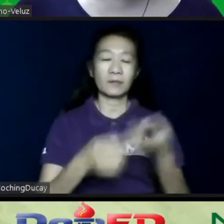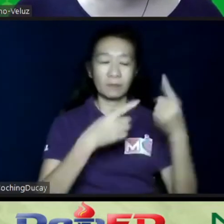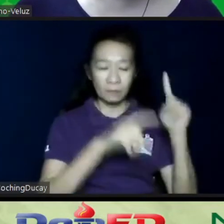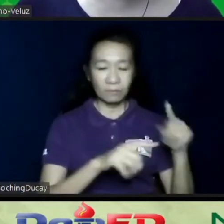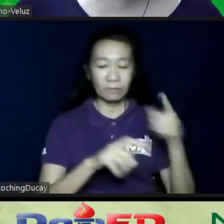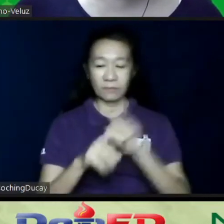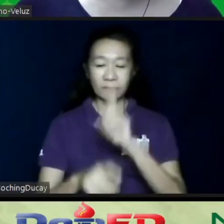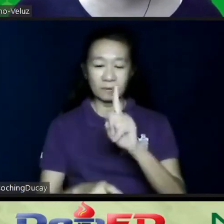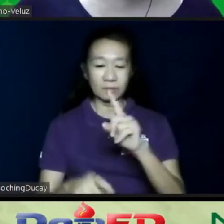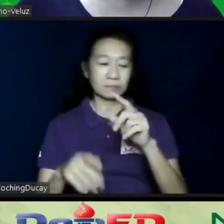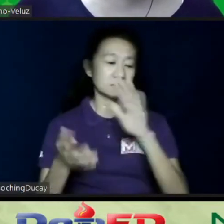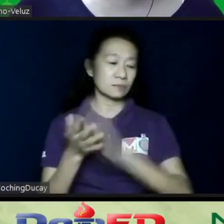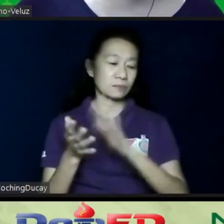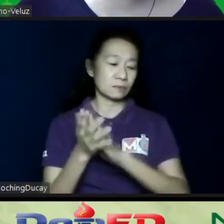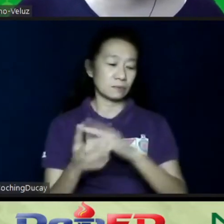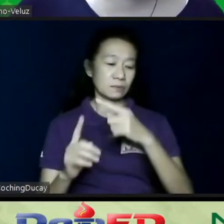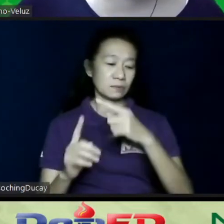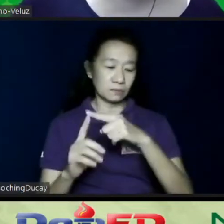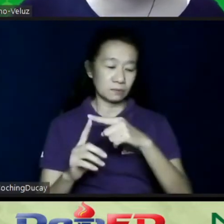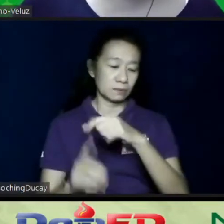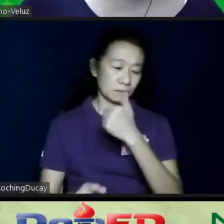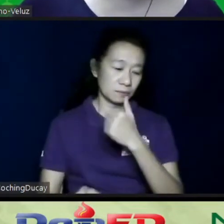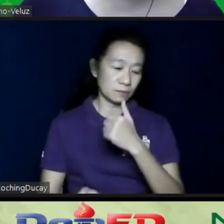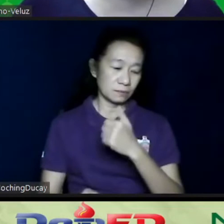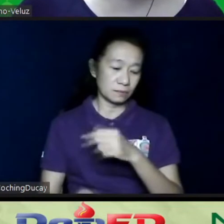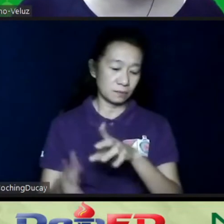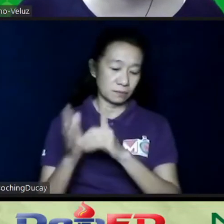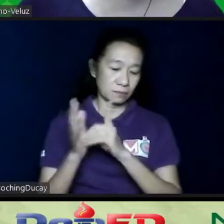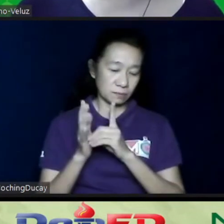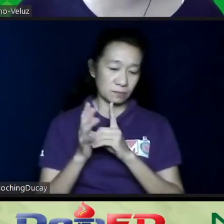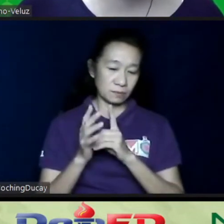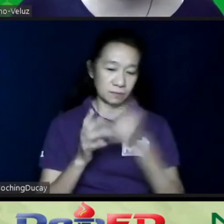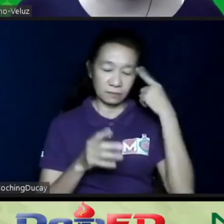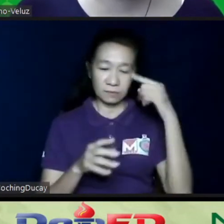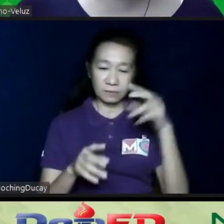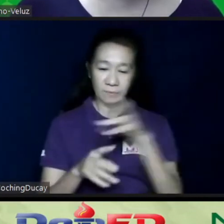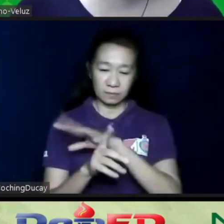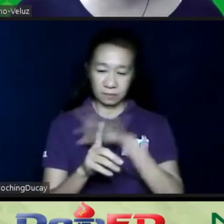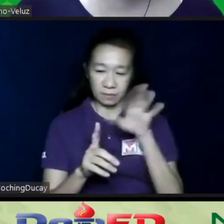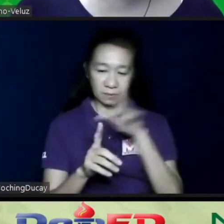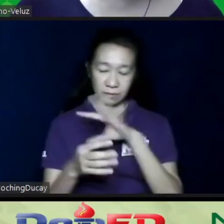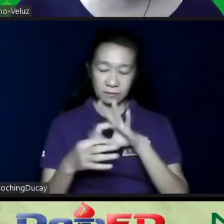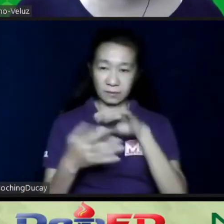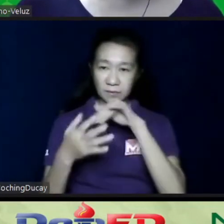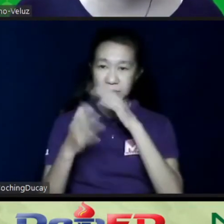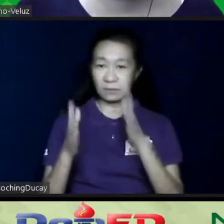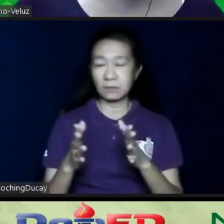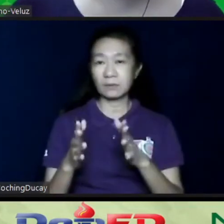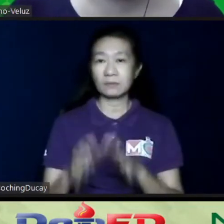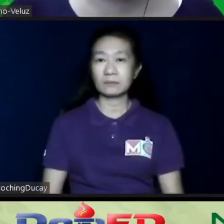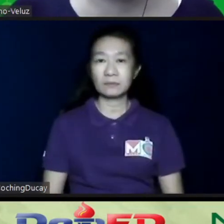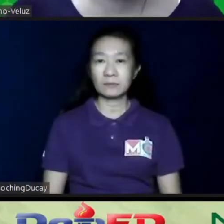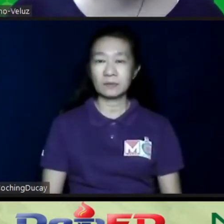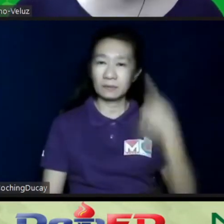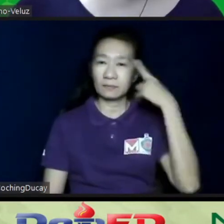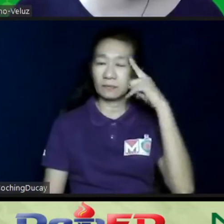another on demand and for regular monitoring ng mga study ating nandun and for consultation